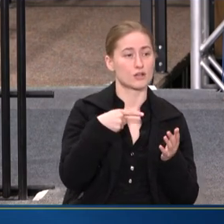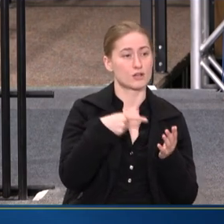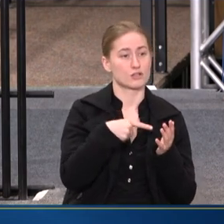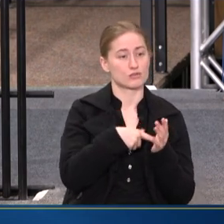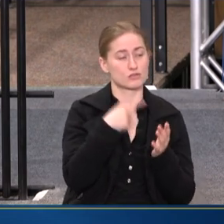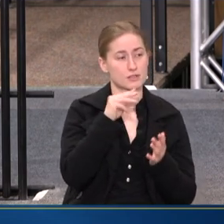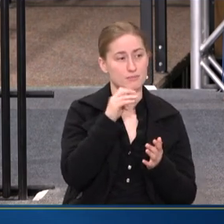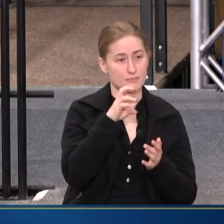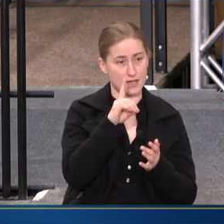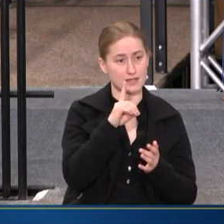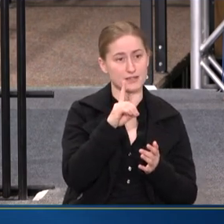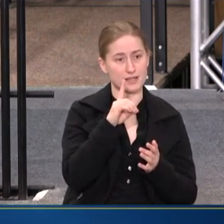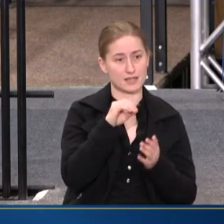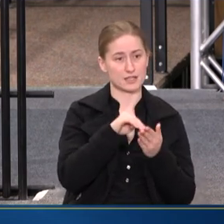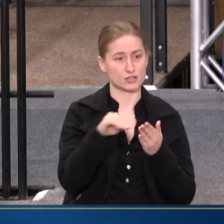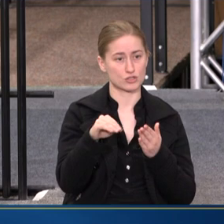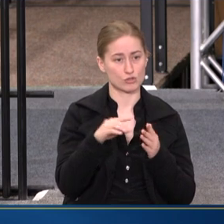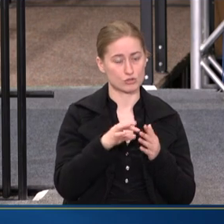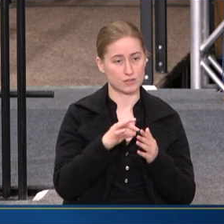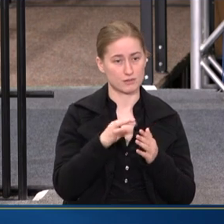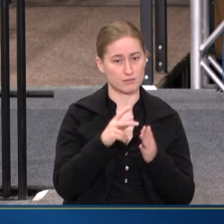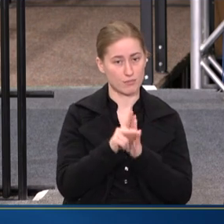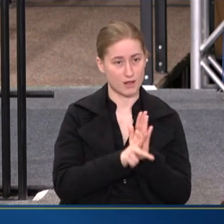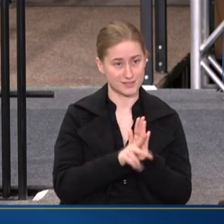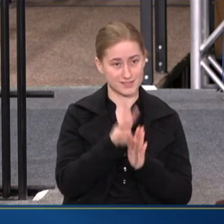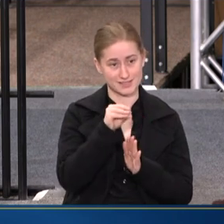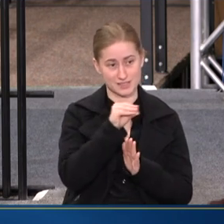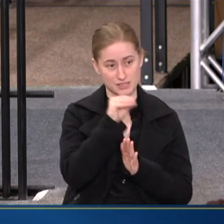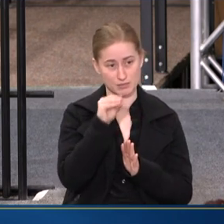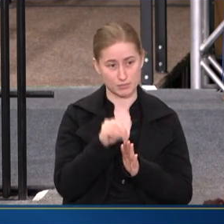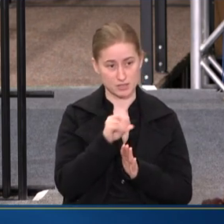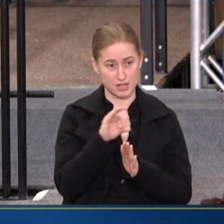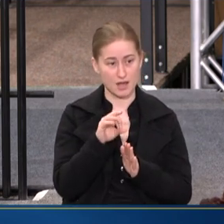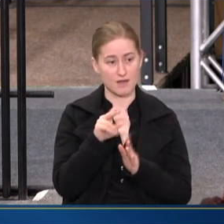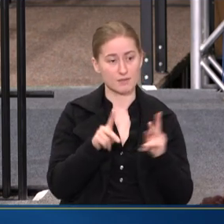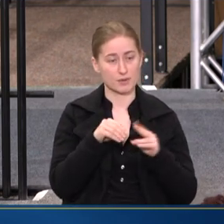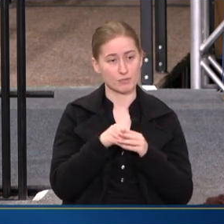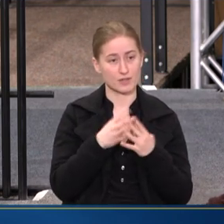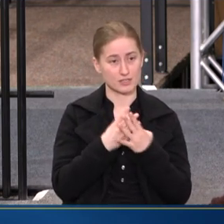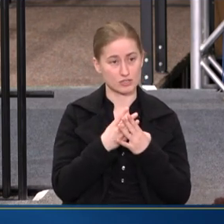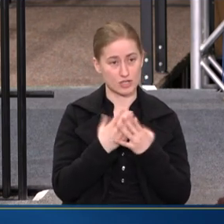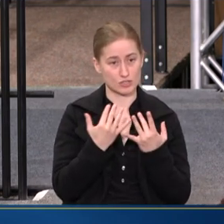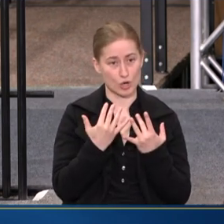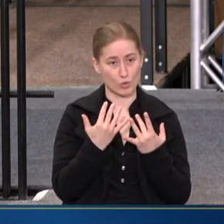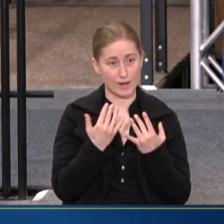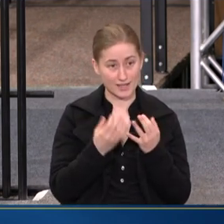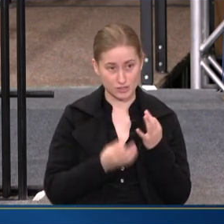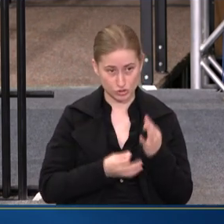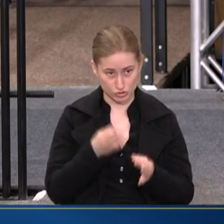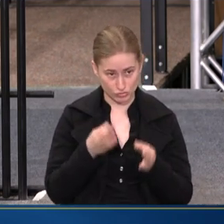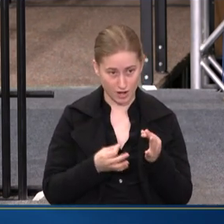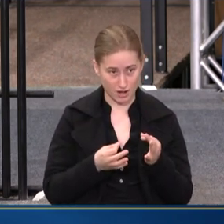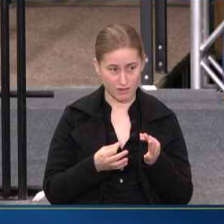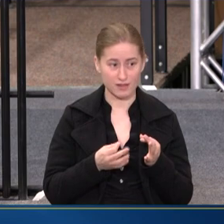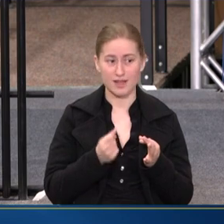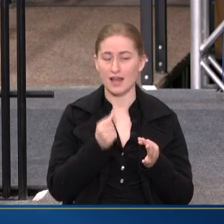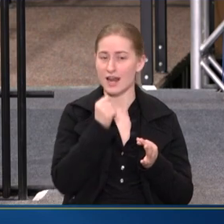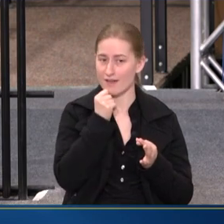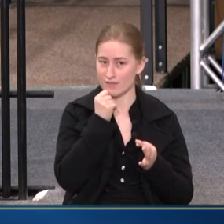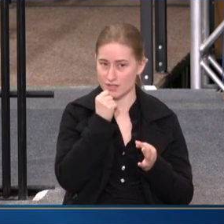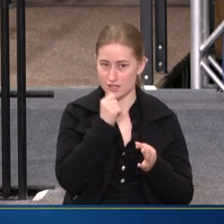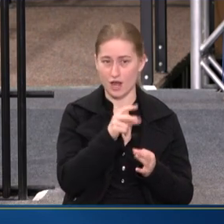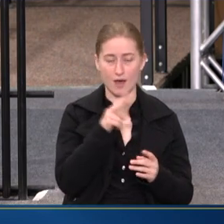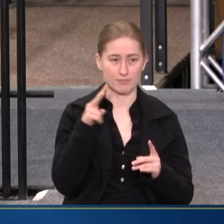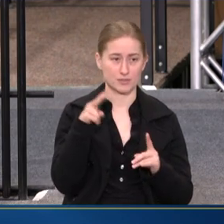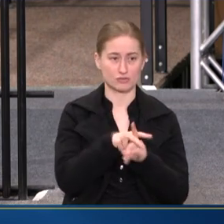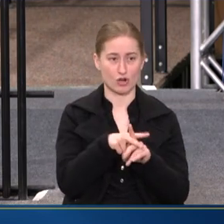Med-exclusion policy. 60% of the people in our local jails are awaiting trial and have not been convicted